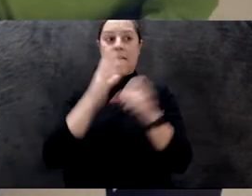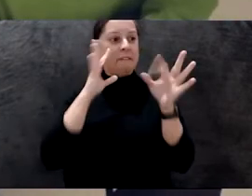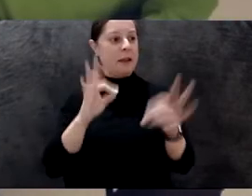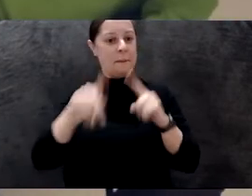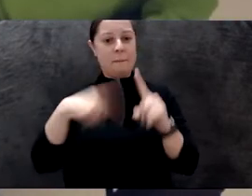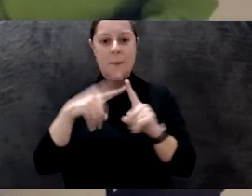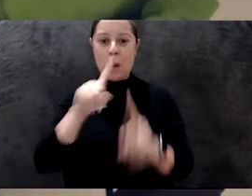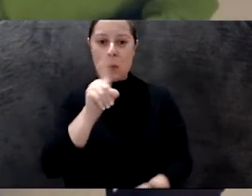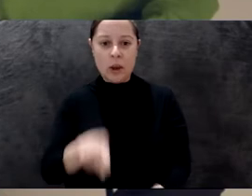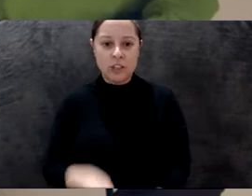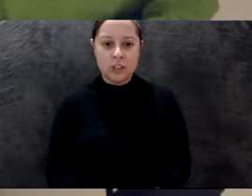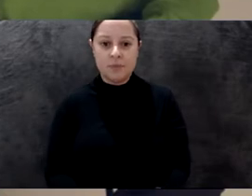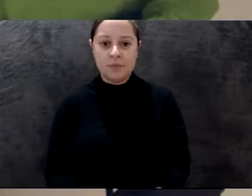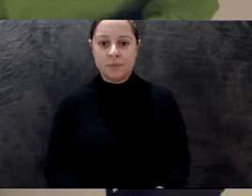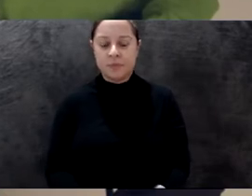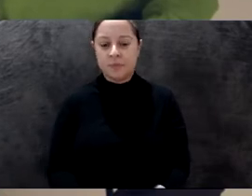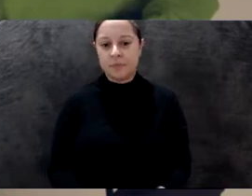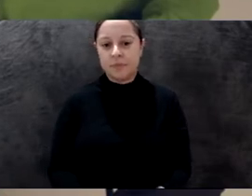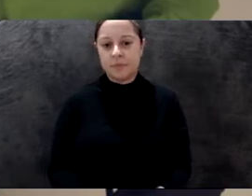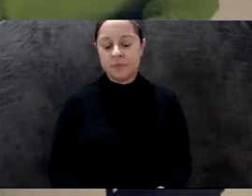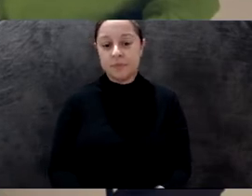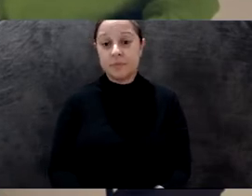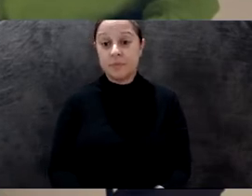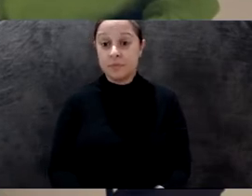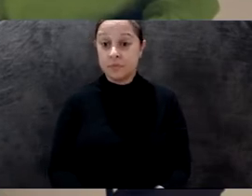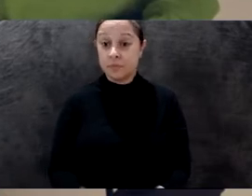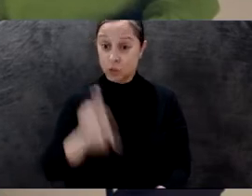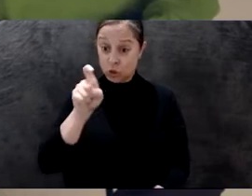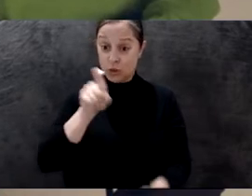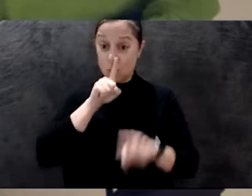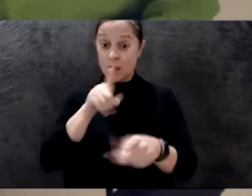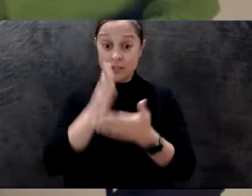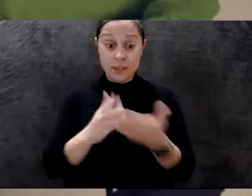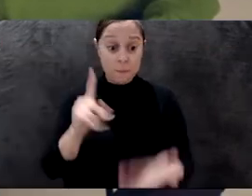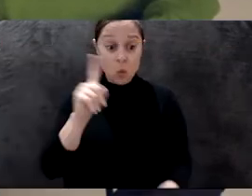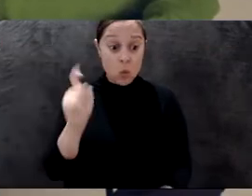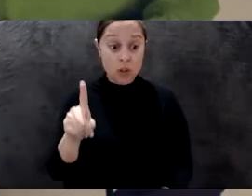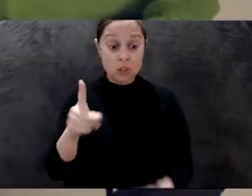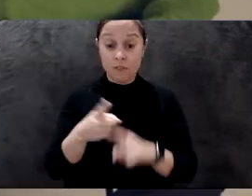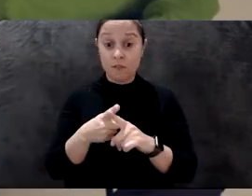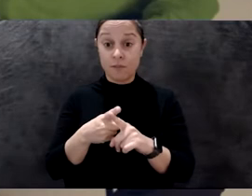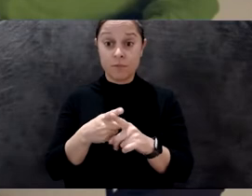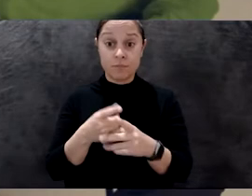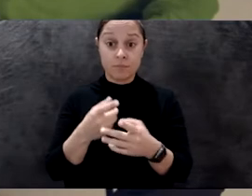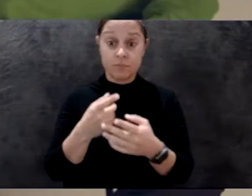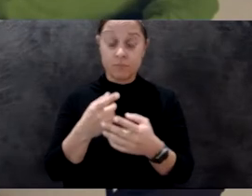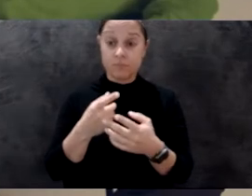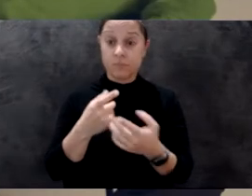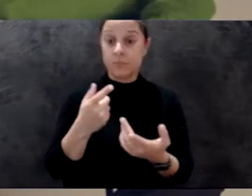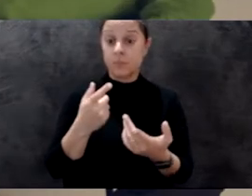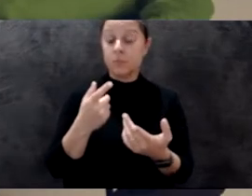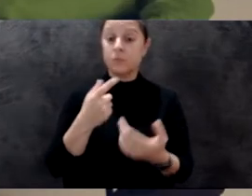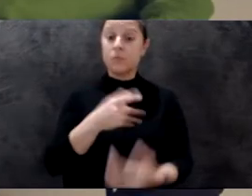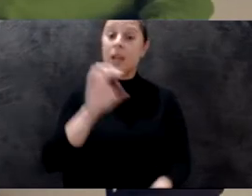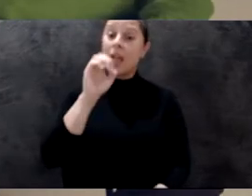But, yeah, should we answer some of the questions that you have made? remember, Emma, and have been quite precise, right? The current president